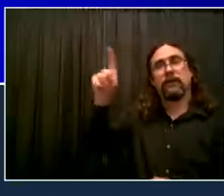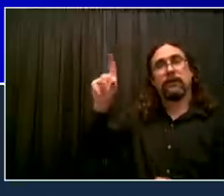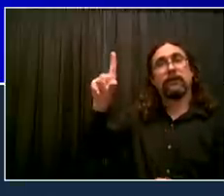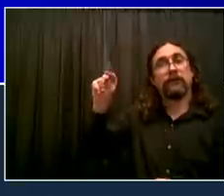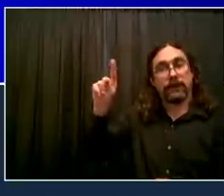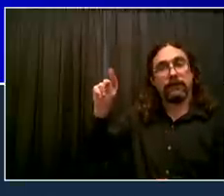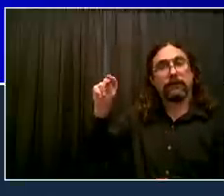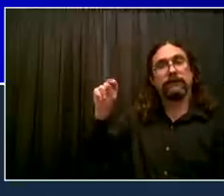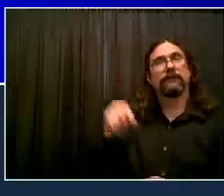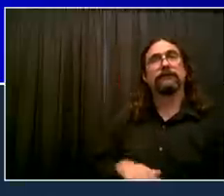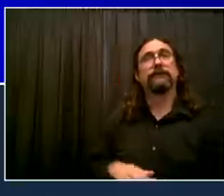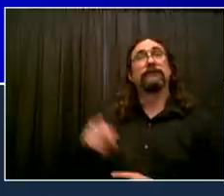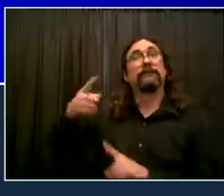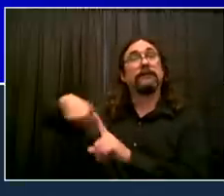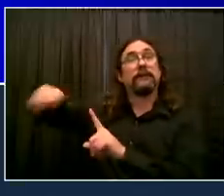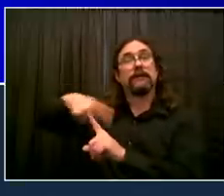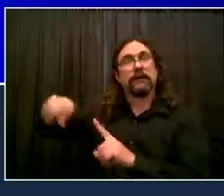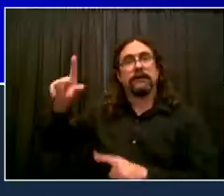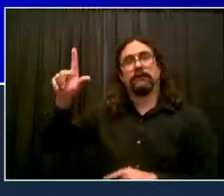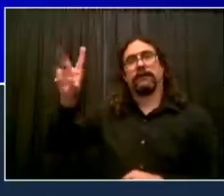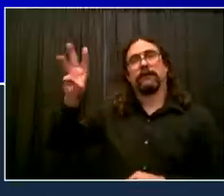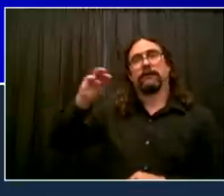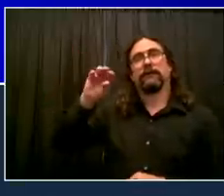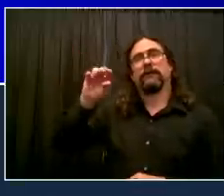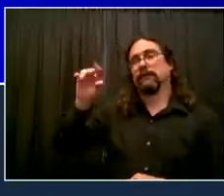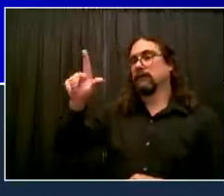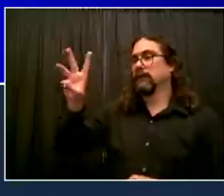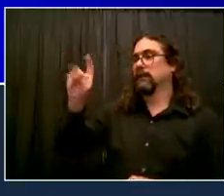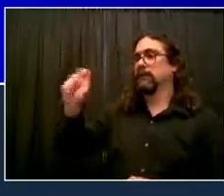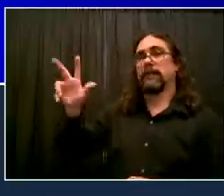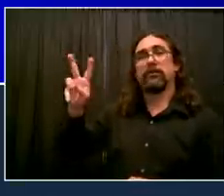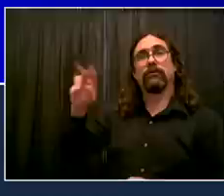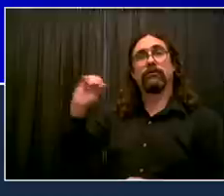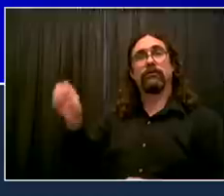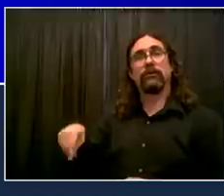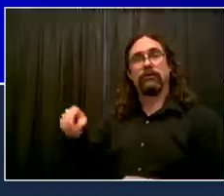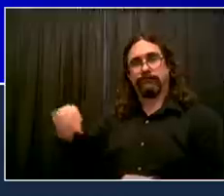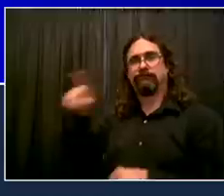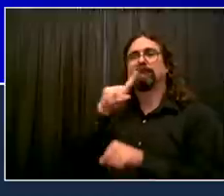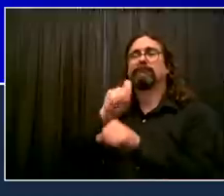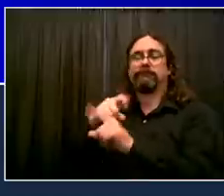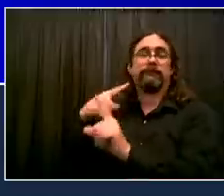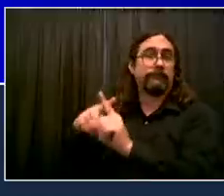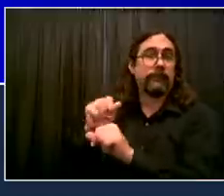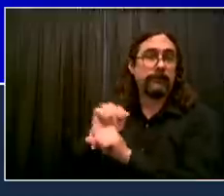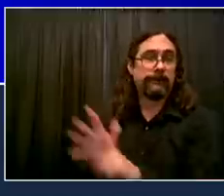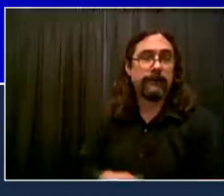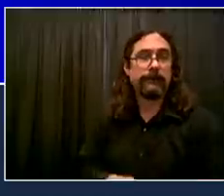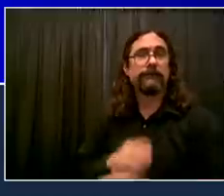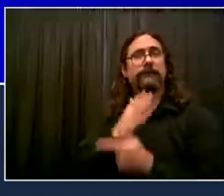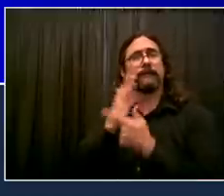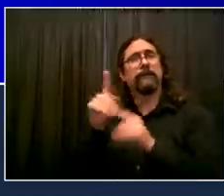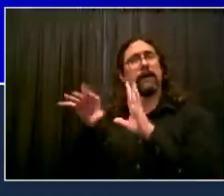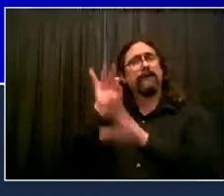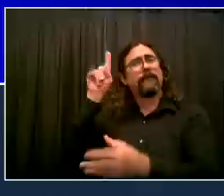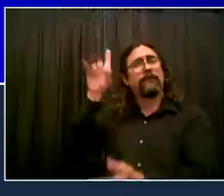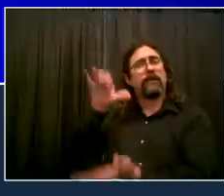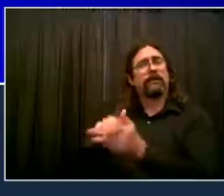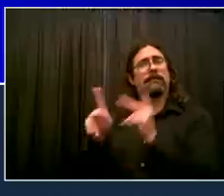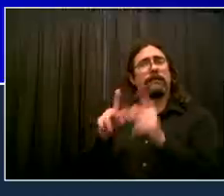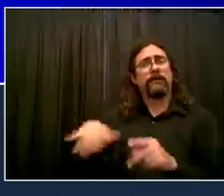.32 percent. And then our hospitalization rate. This is, again, one of the most important numbers and a good one today,